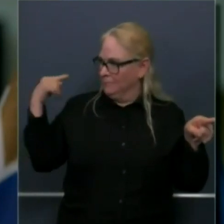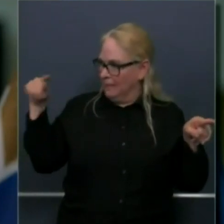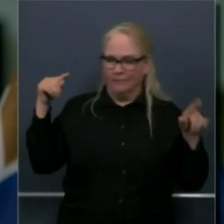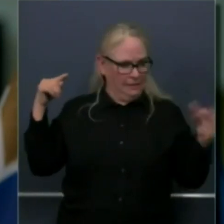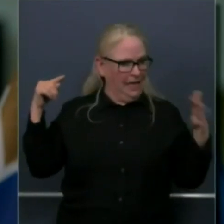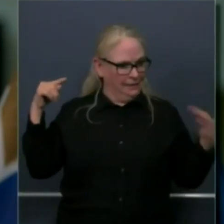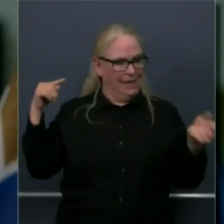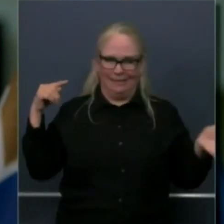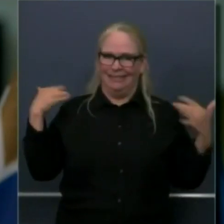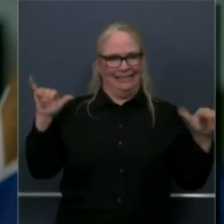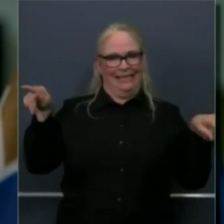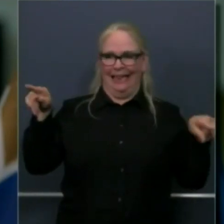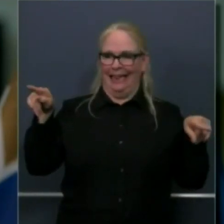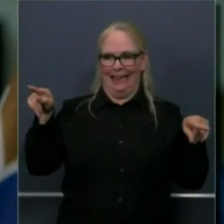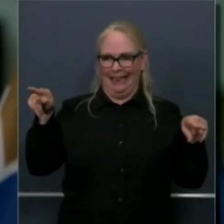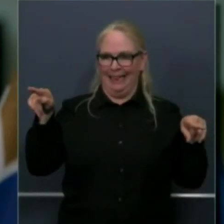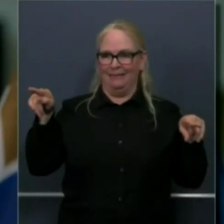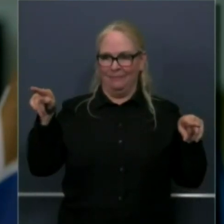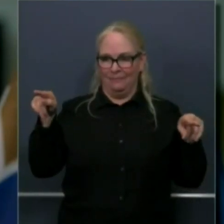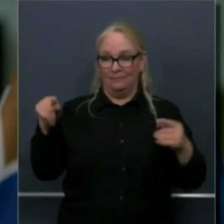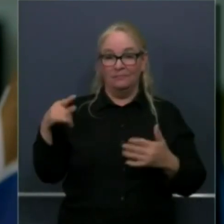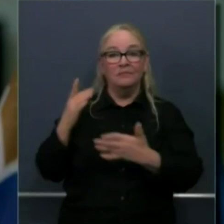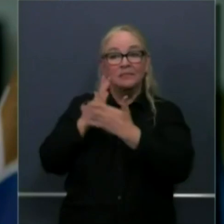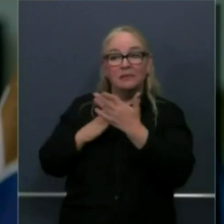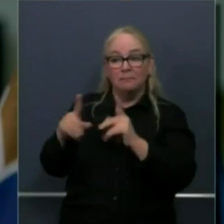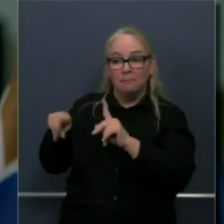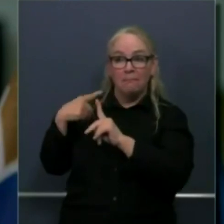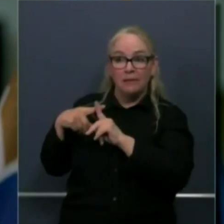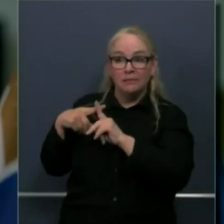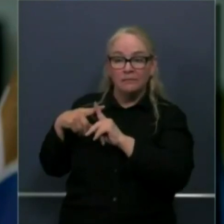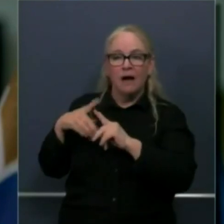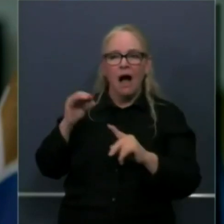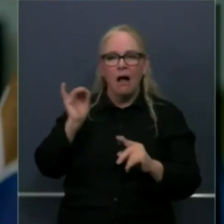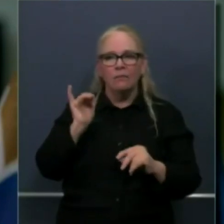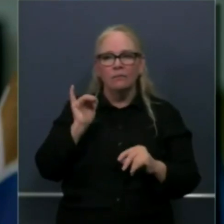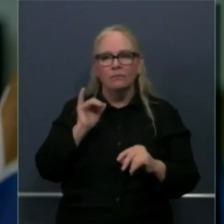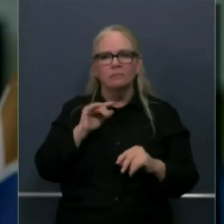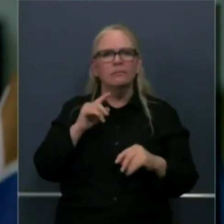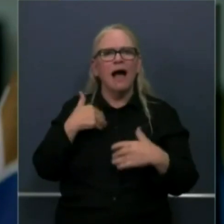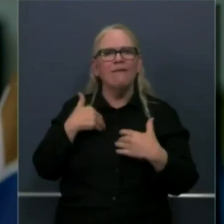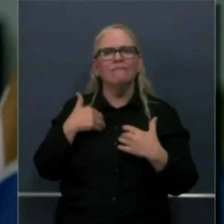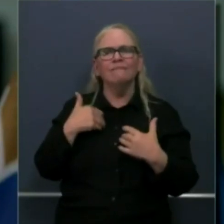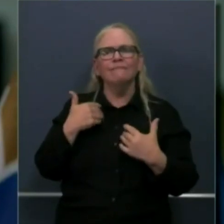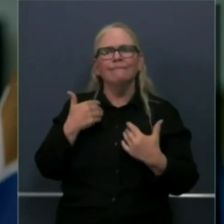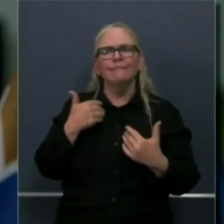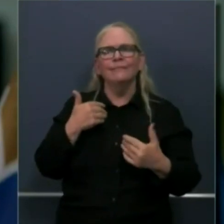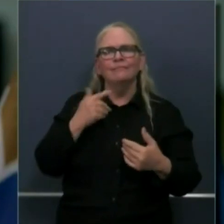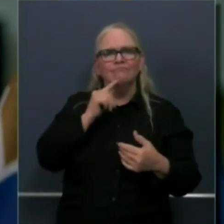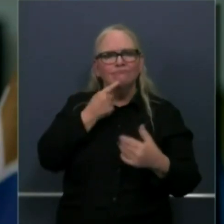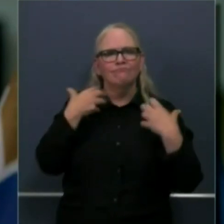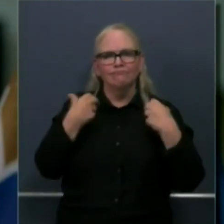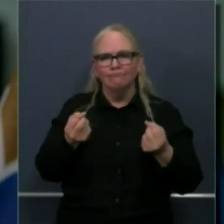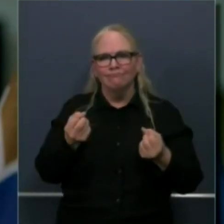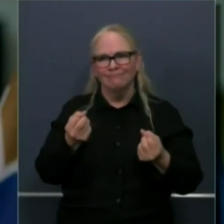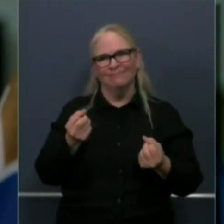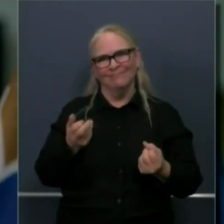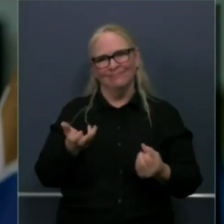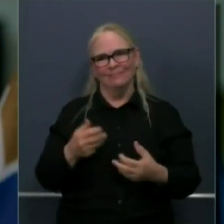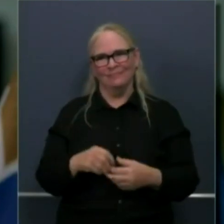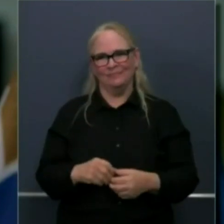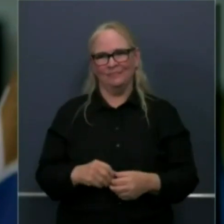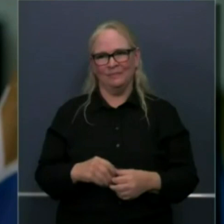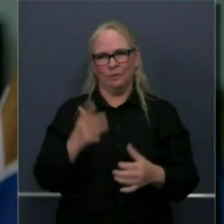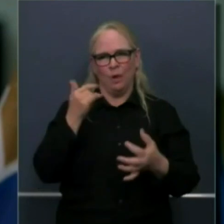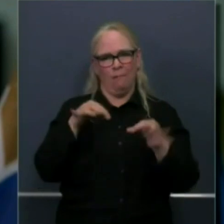and a sober outlook in terms of the world we're now entering into with these modifications progress uh